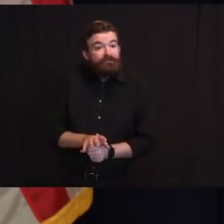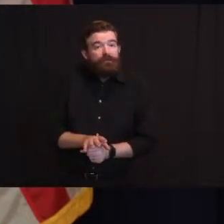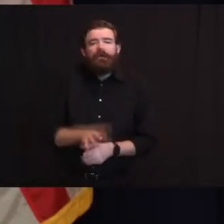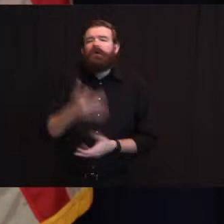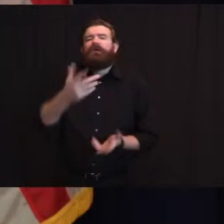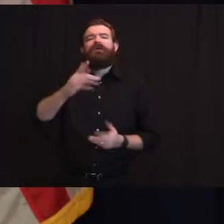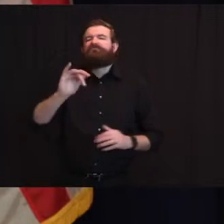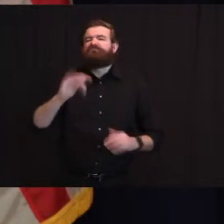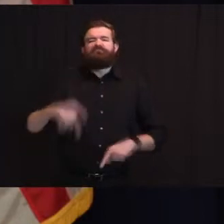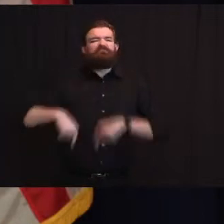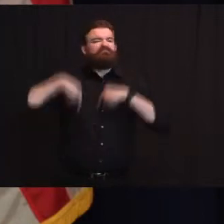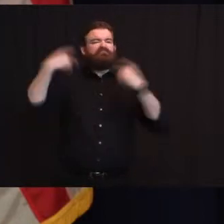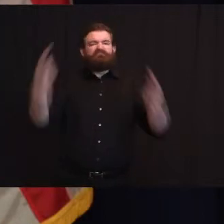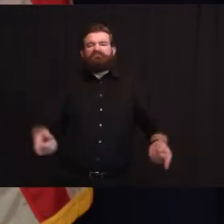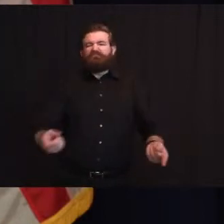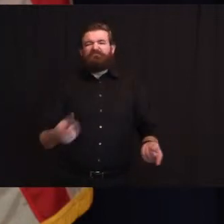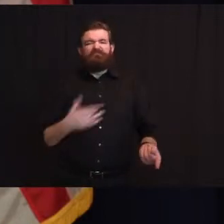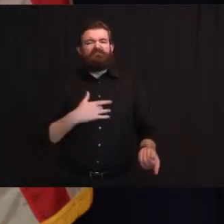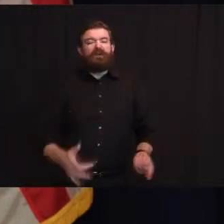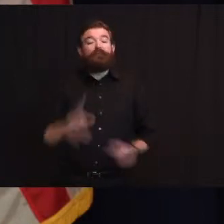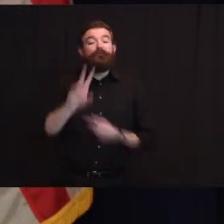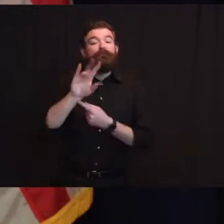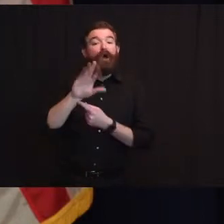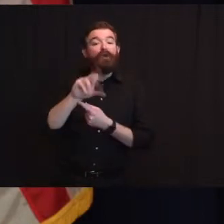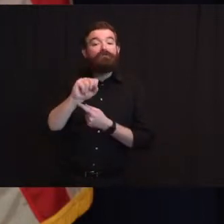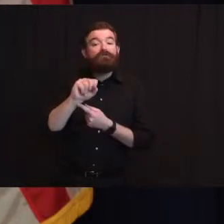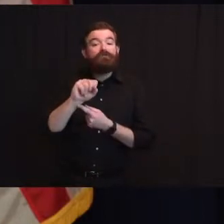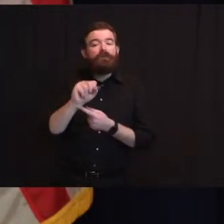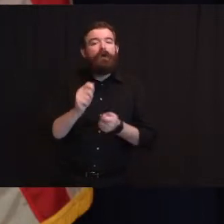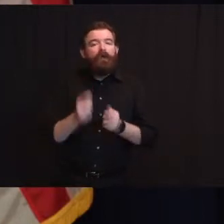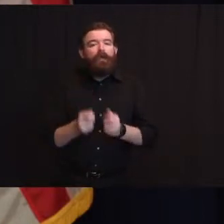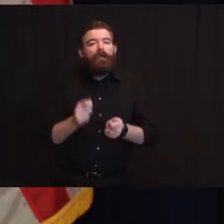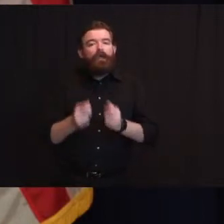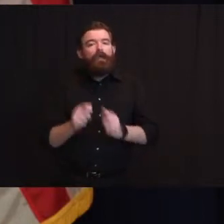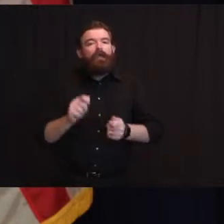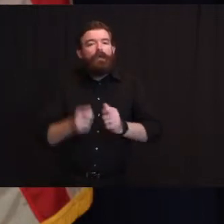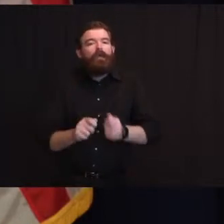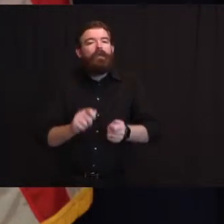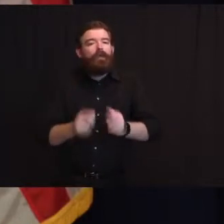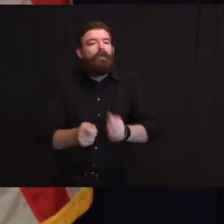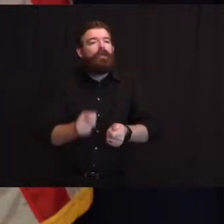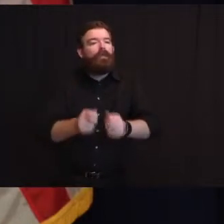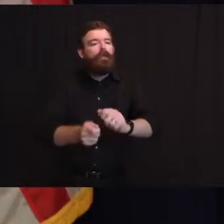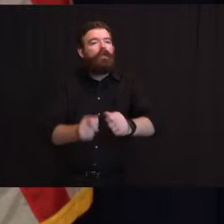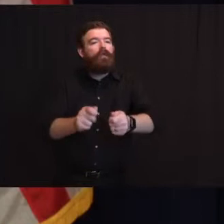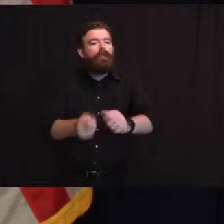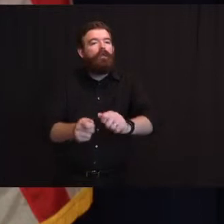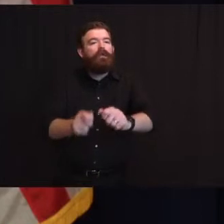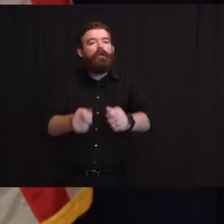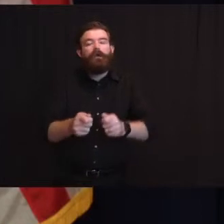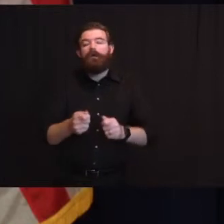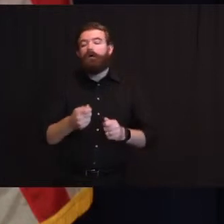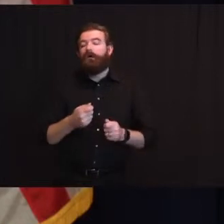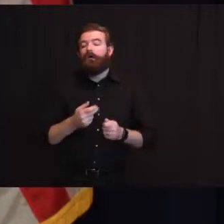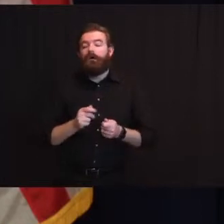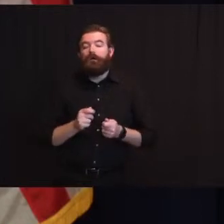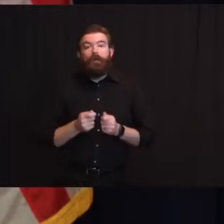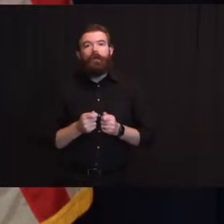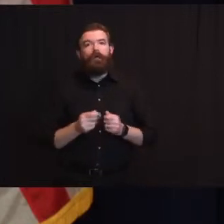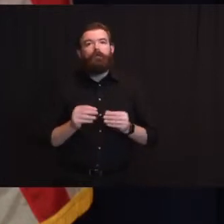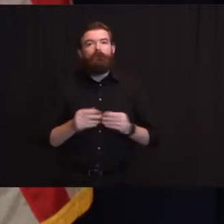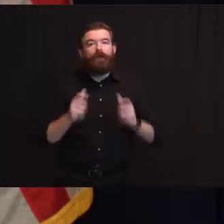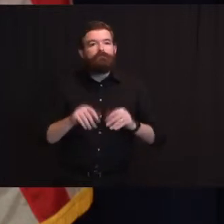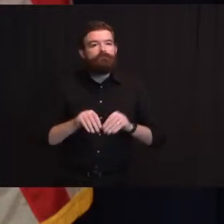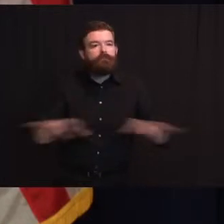little occasionally some mutation may happen that may do something to it where it might transmit more effectively or could conceivably be more